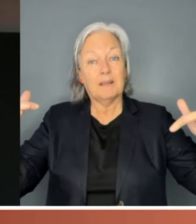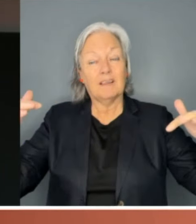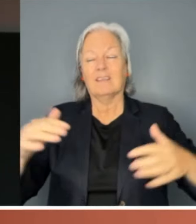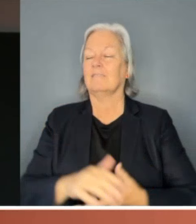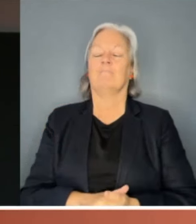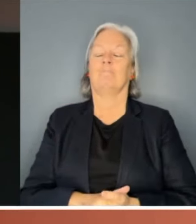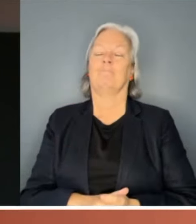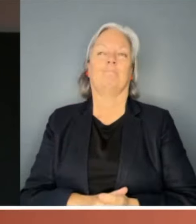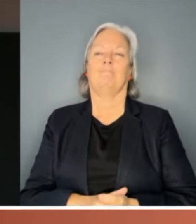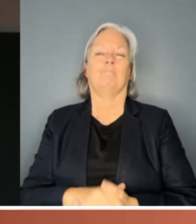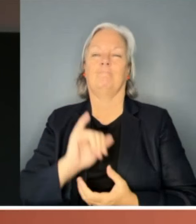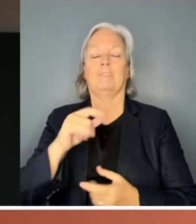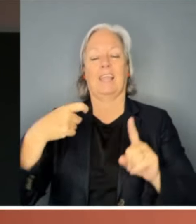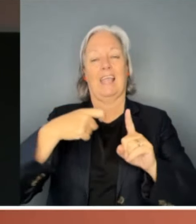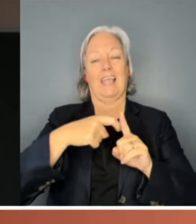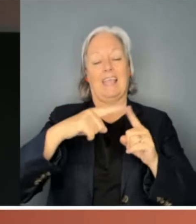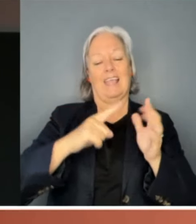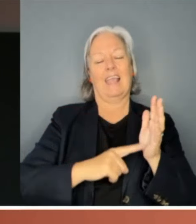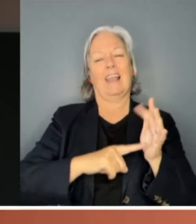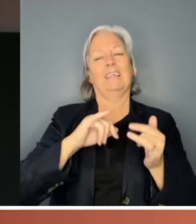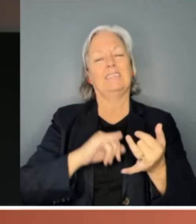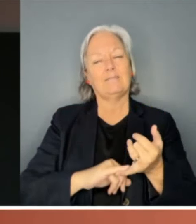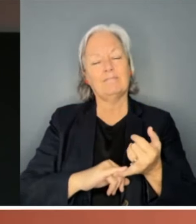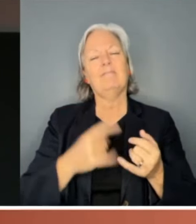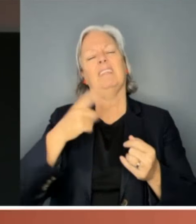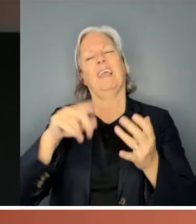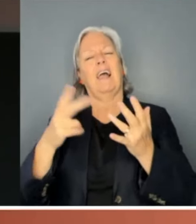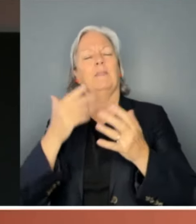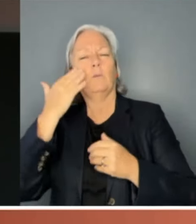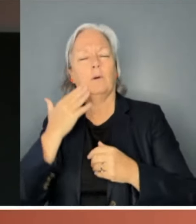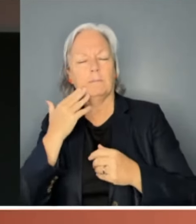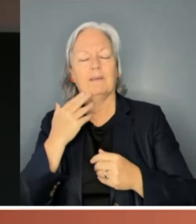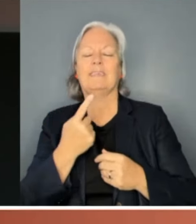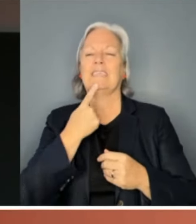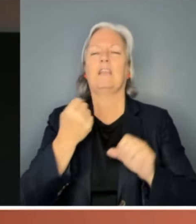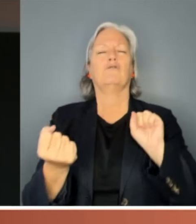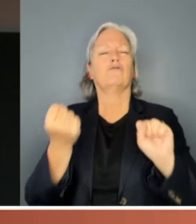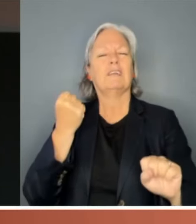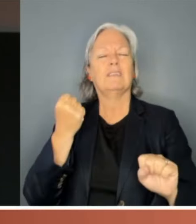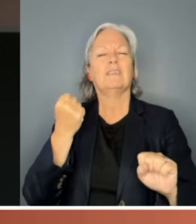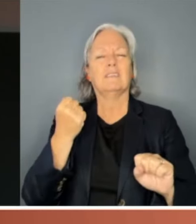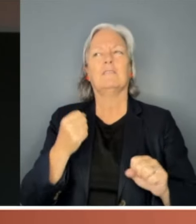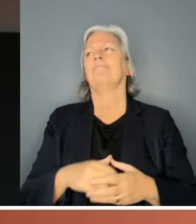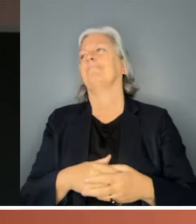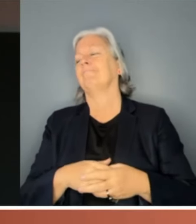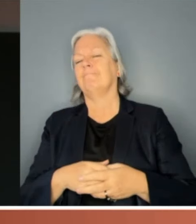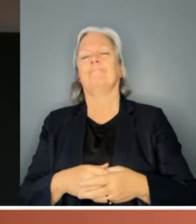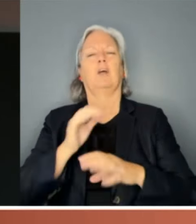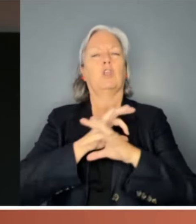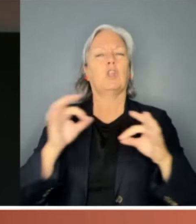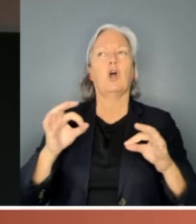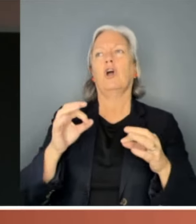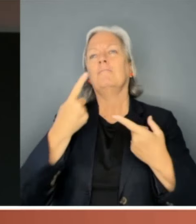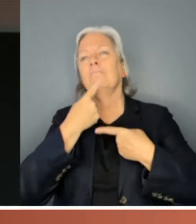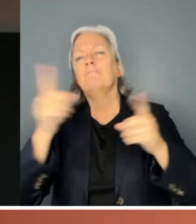Kate Ellis and Tanya Pribosek have publicly expressed regret over not calling out the sexism experienced by women